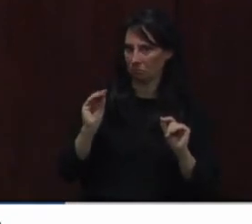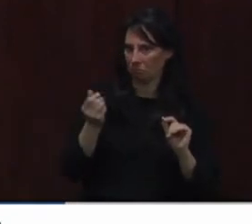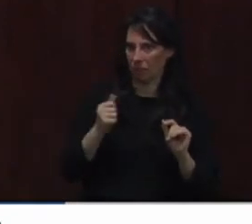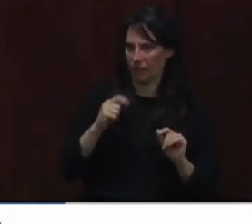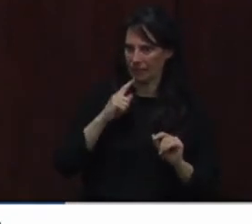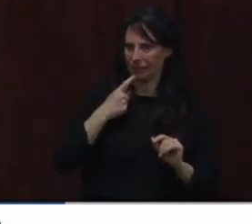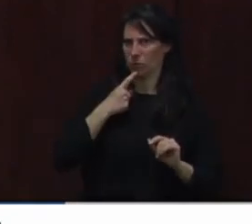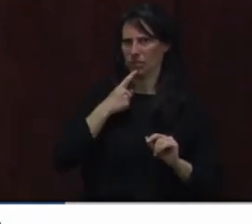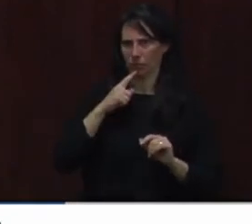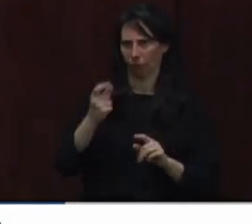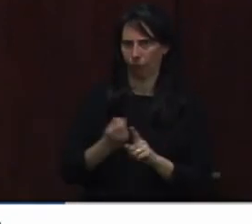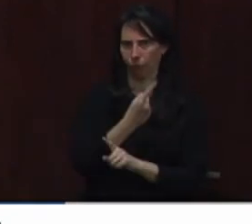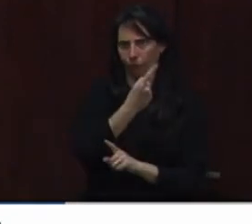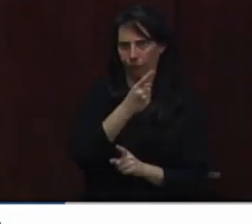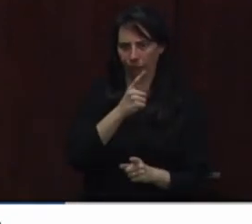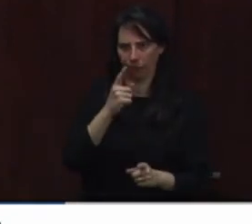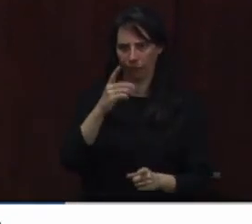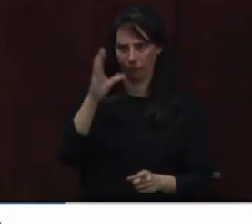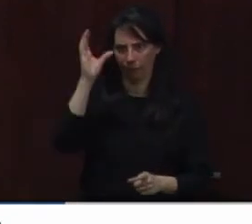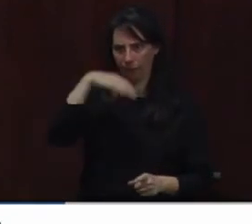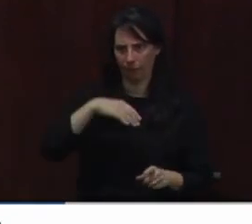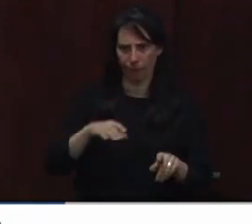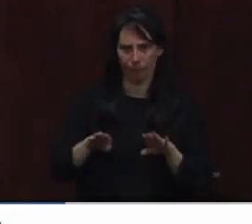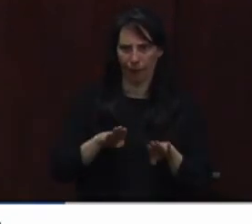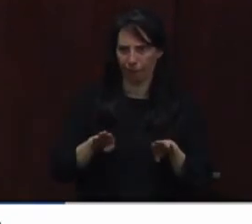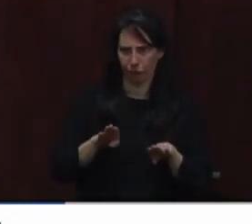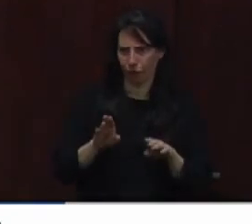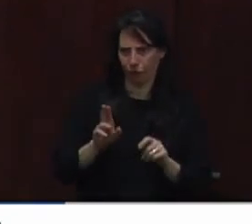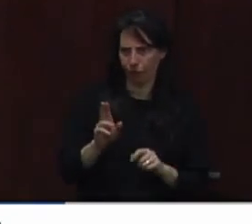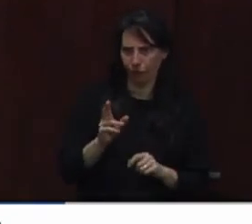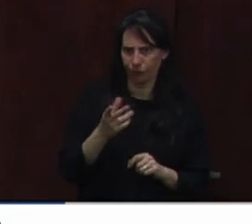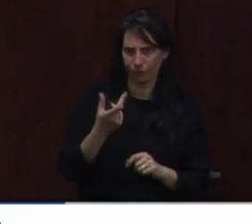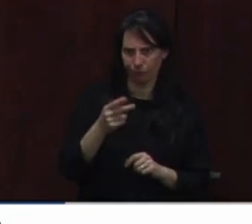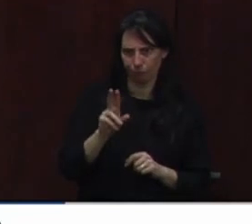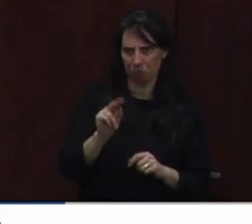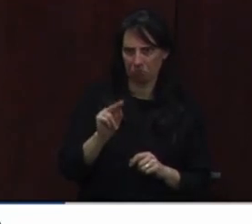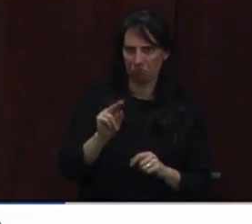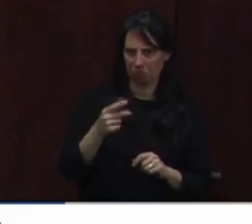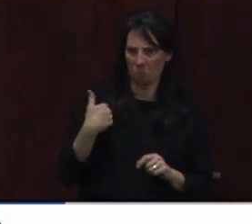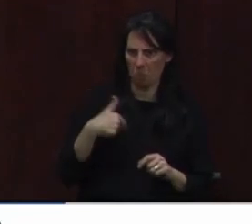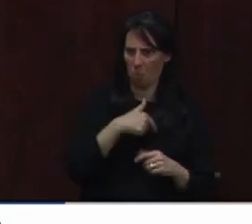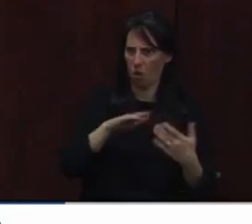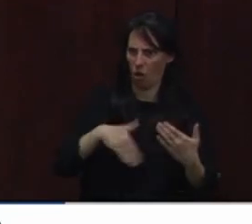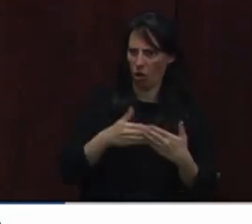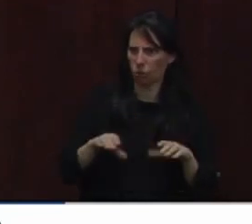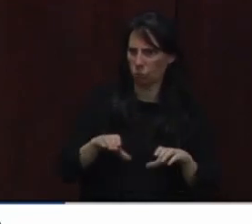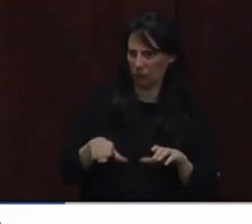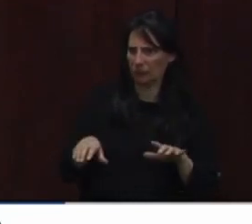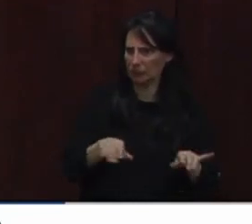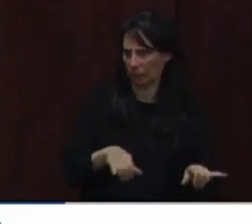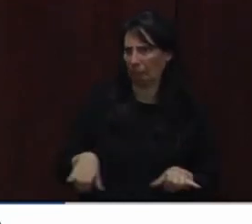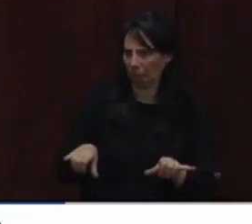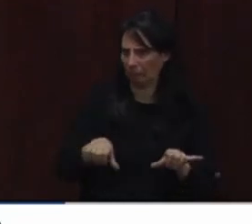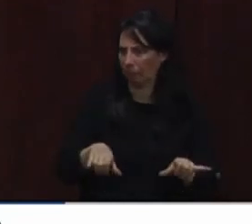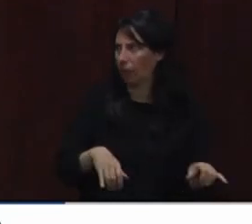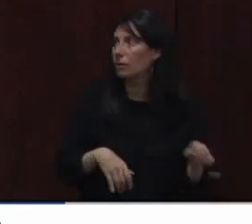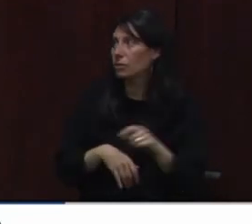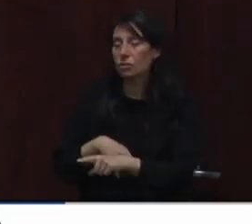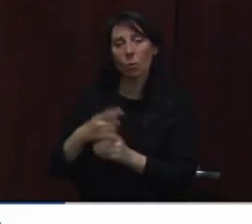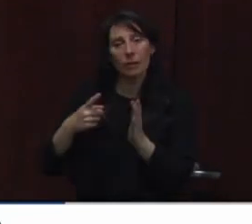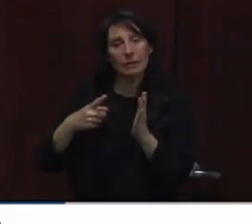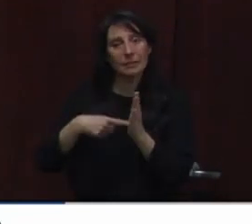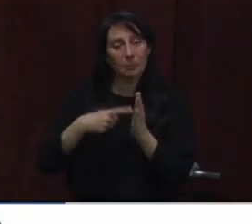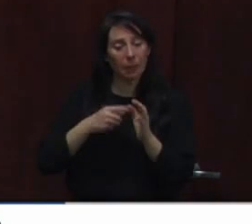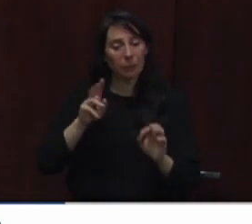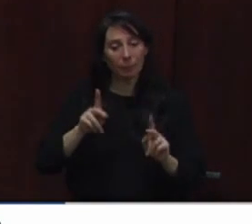of behaviors outside of our region either. So while some people from outside Buncombe County will get vaccinated in Buncombe County, some people in Buncombe County